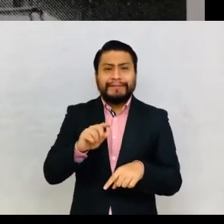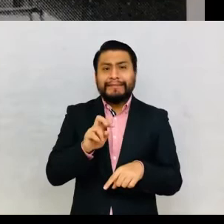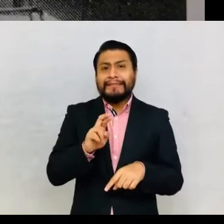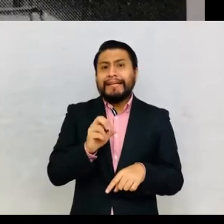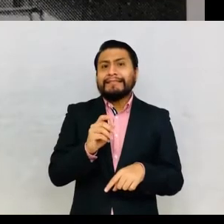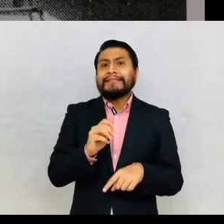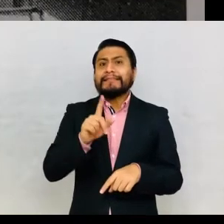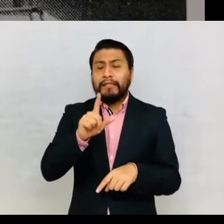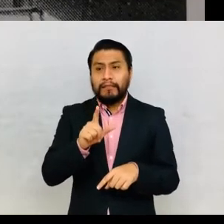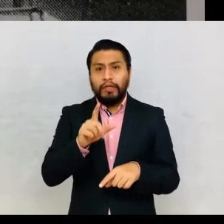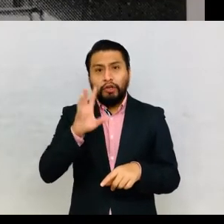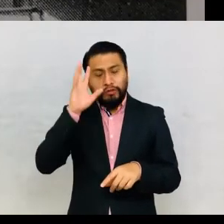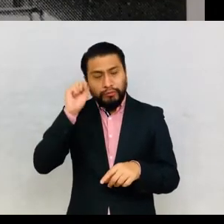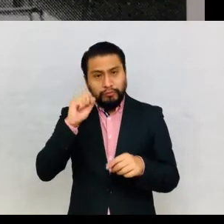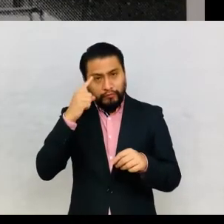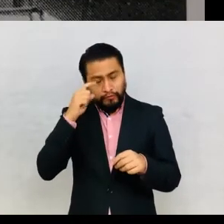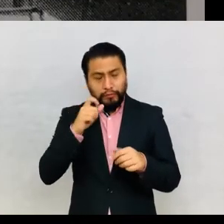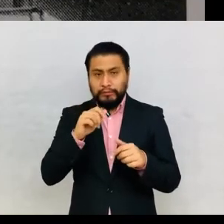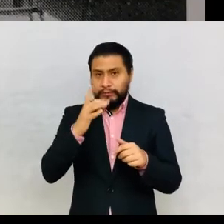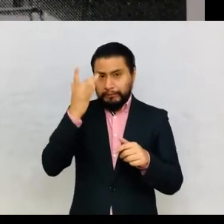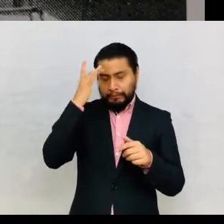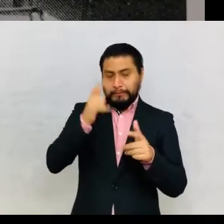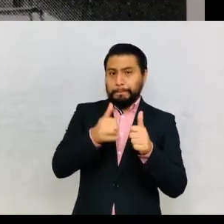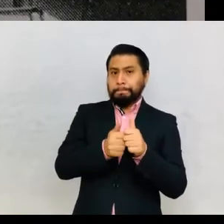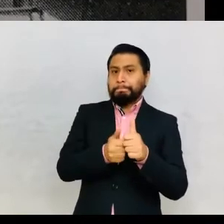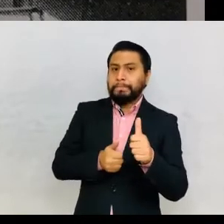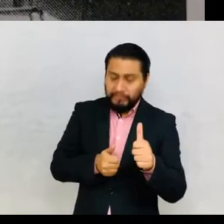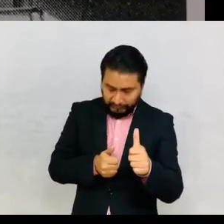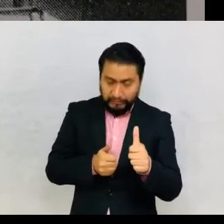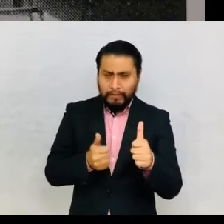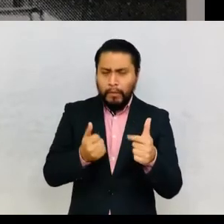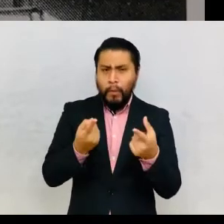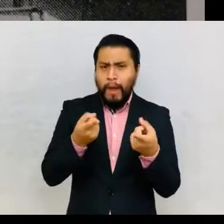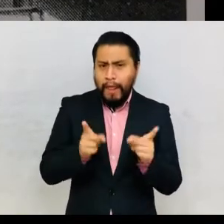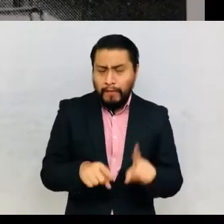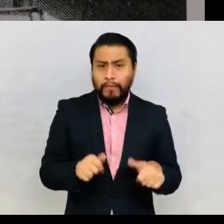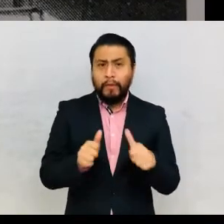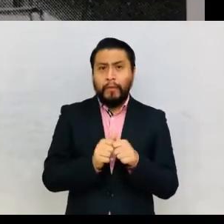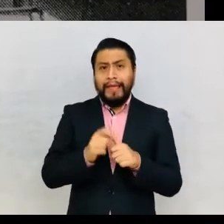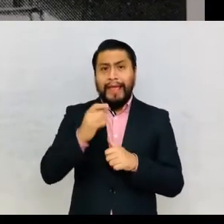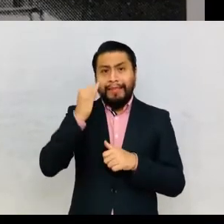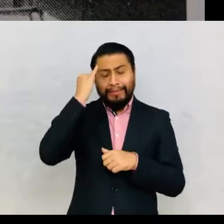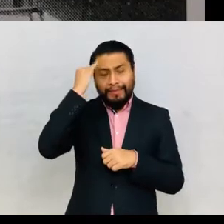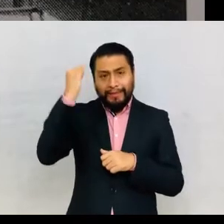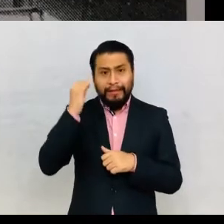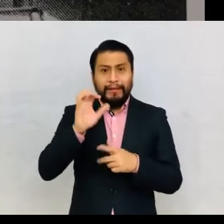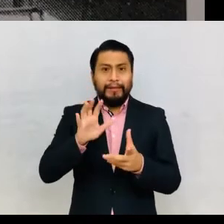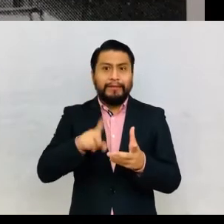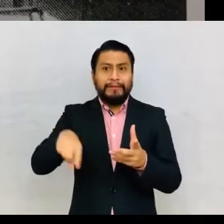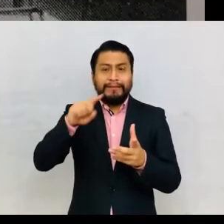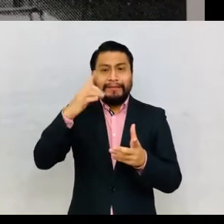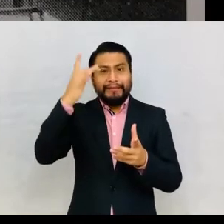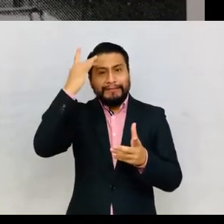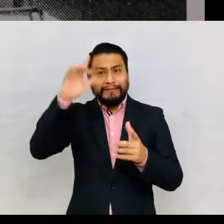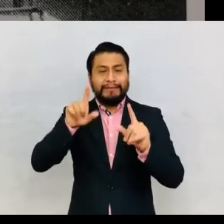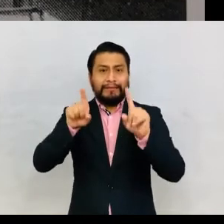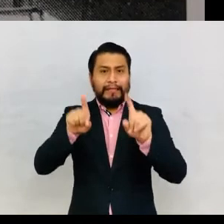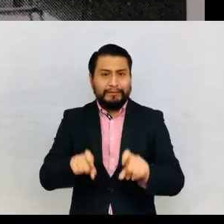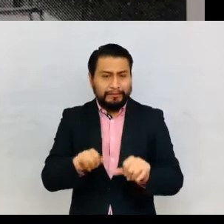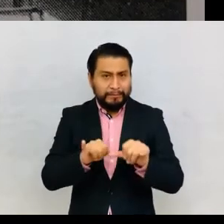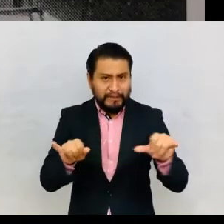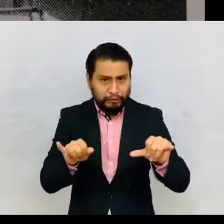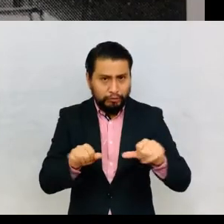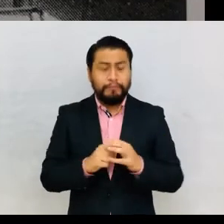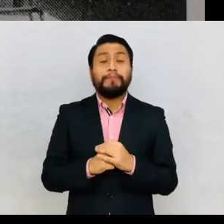concept of developmental backwardness and what happens with the idea of delay in intelligence tests.